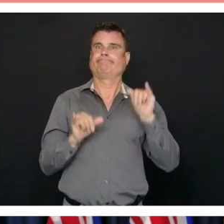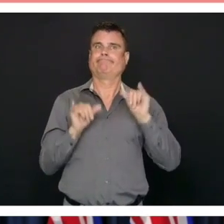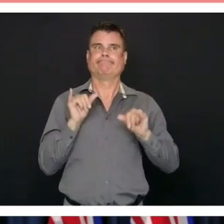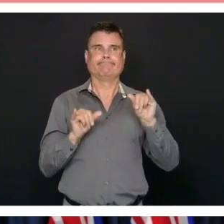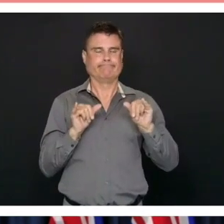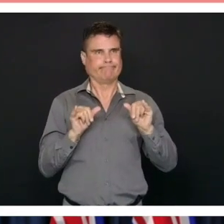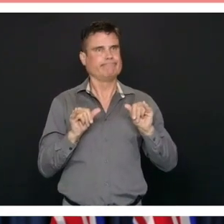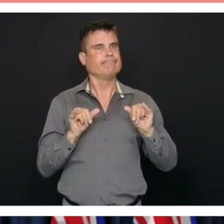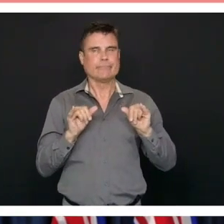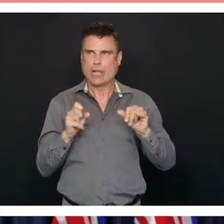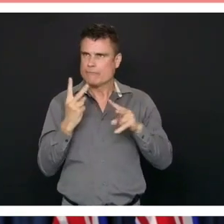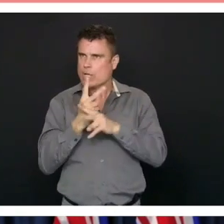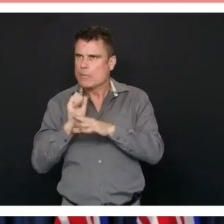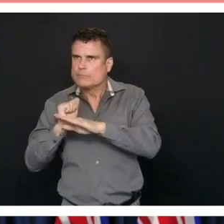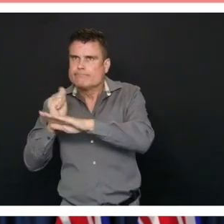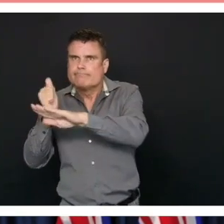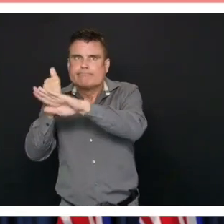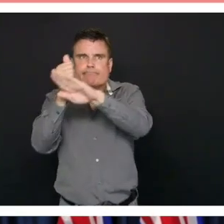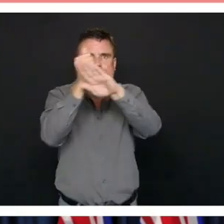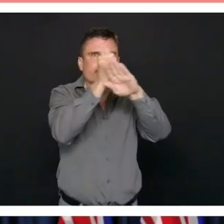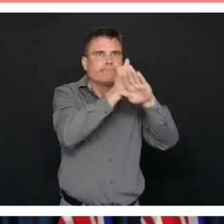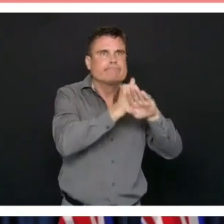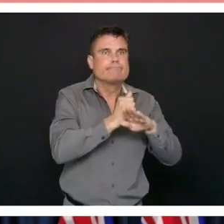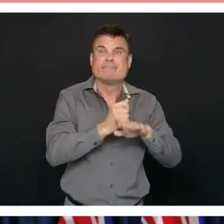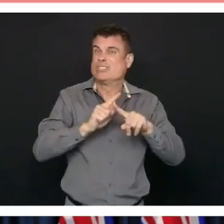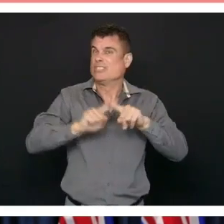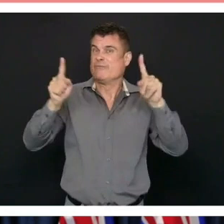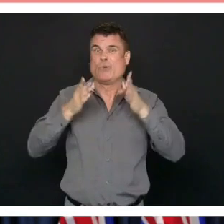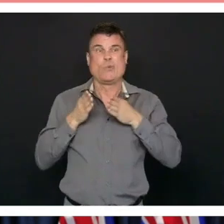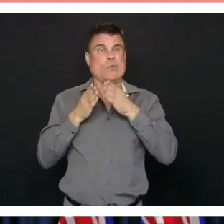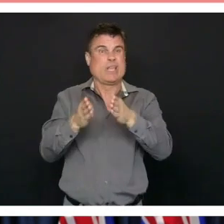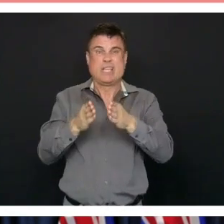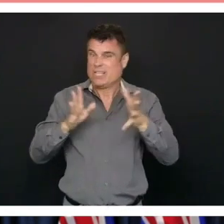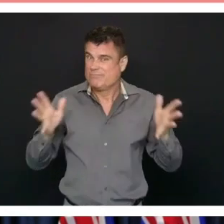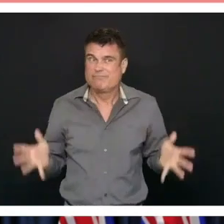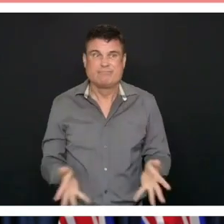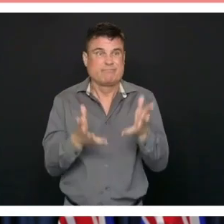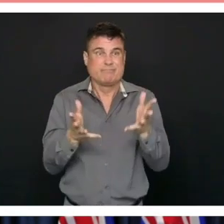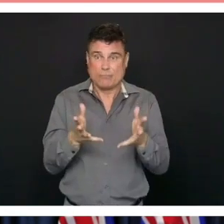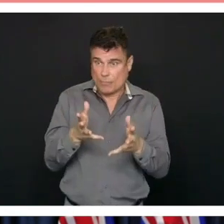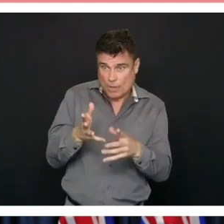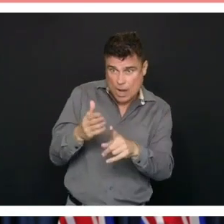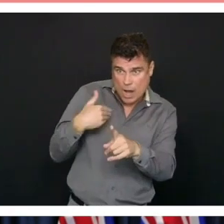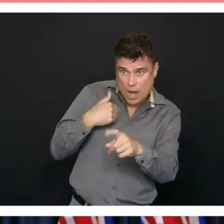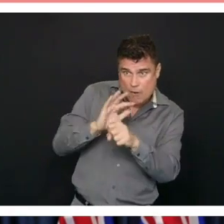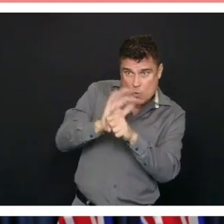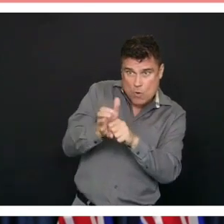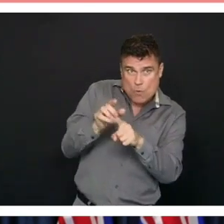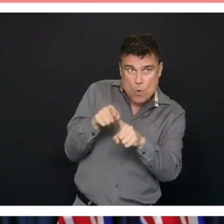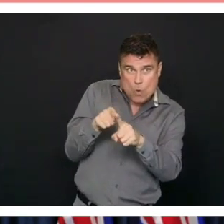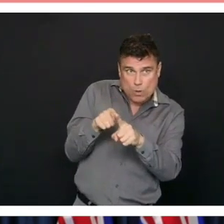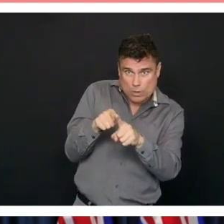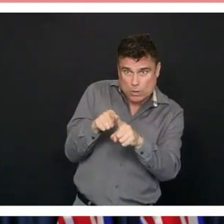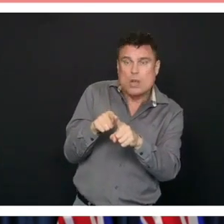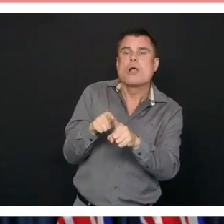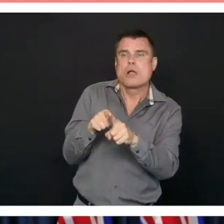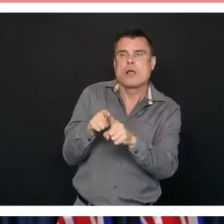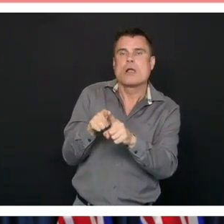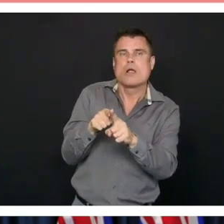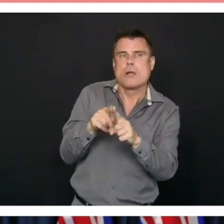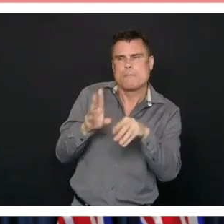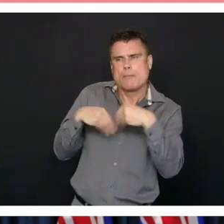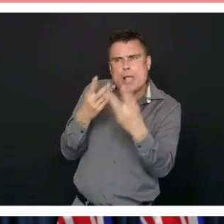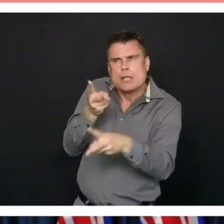to ensure that we could provide safe care, both for people who had COVID-19 in our health care system, but also for those who